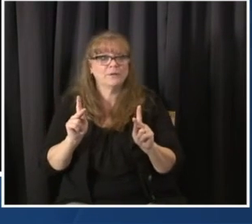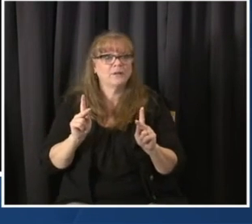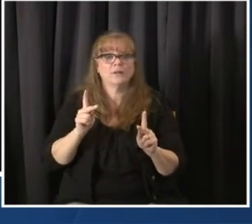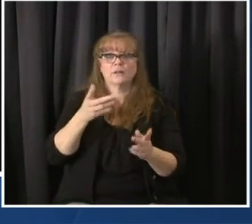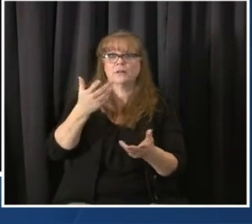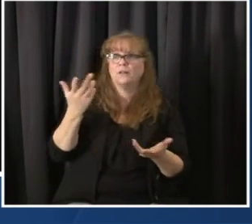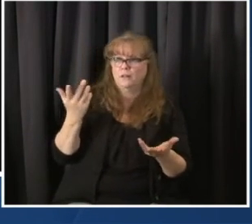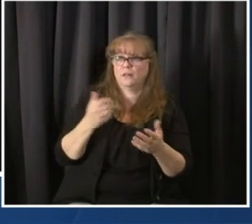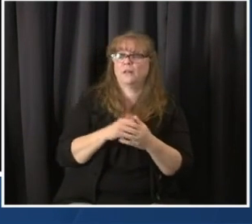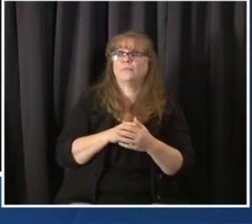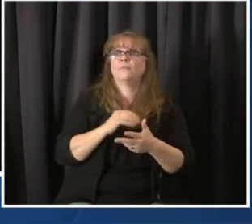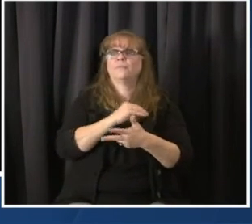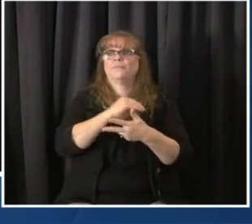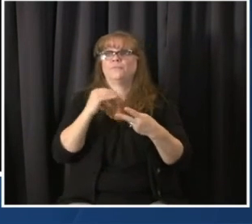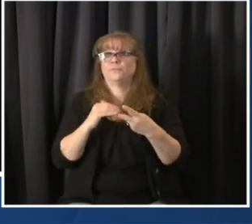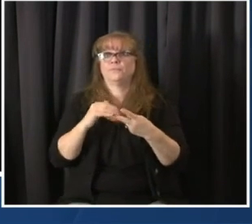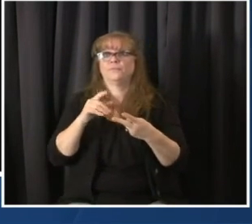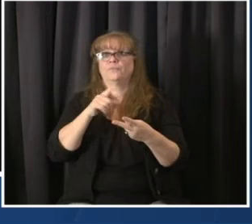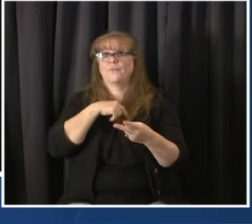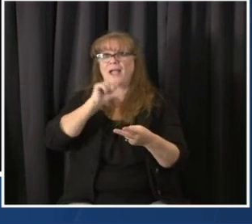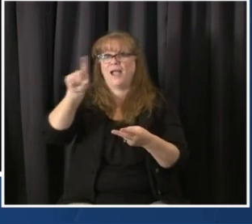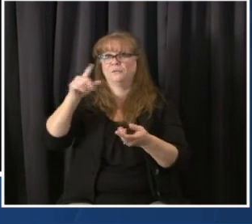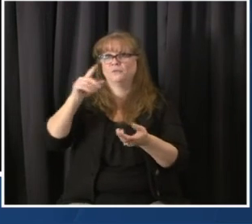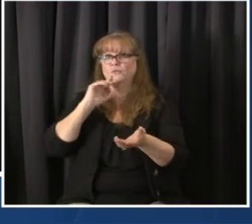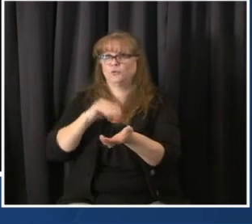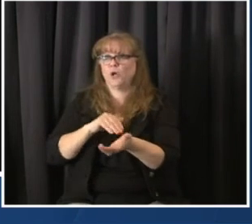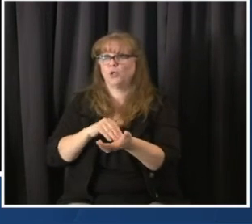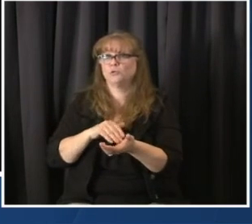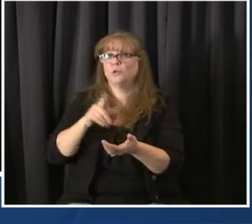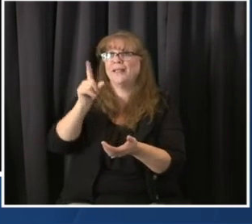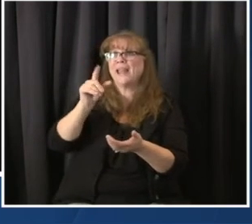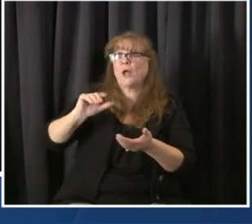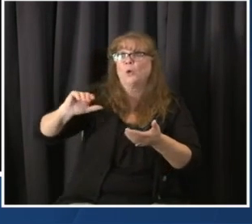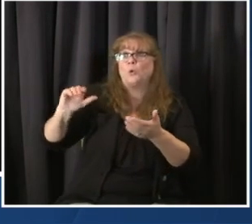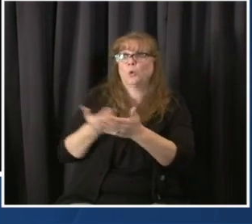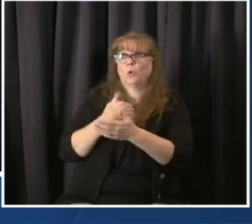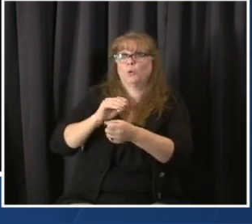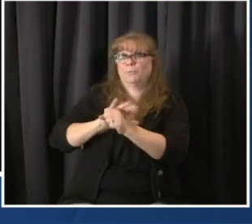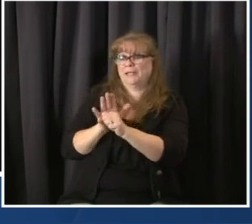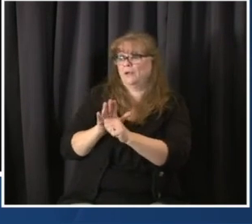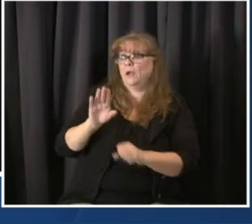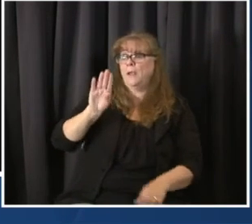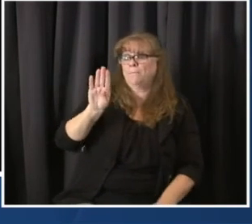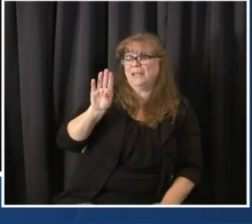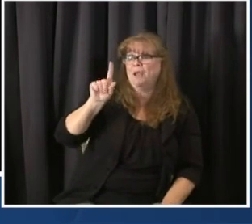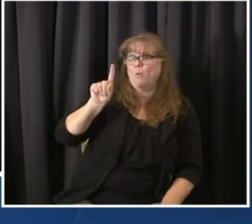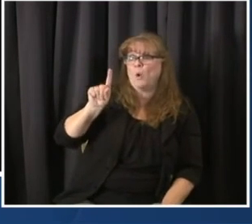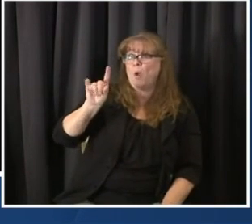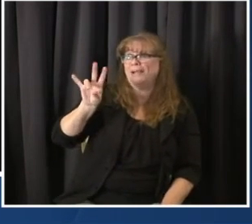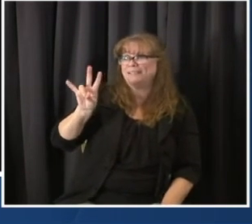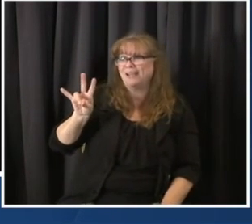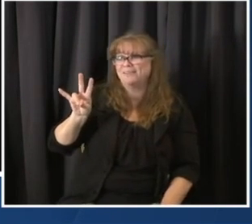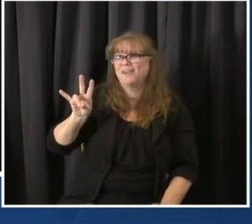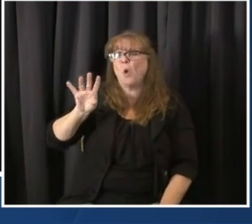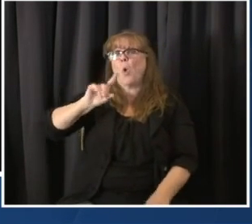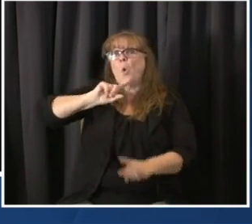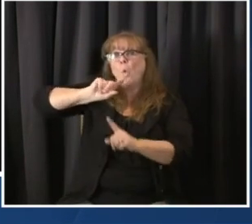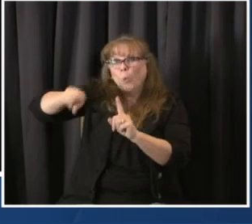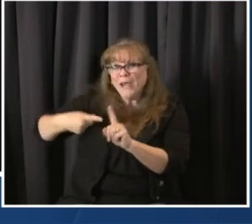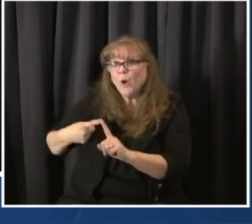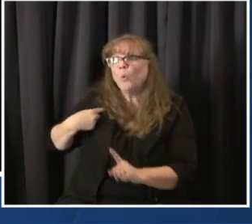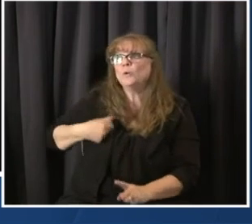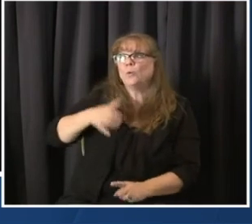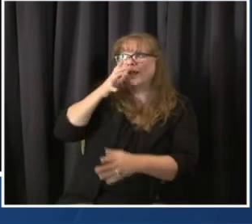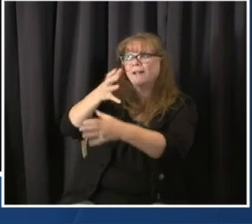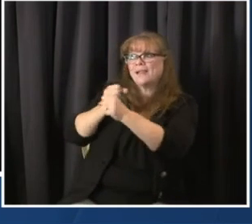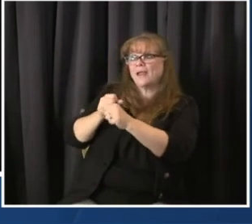variant is impacting the latest infection rates? Thank you both. We will have Dr. Hurley get back with you and give you